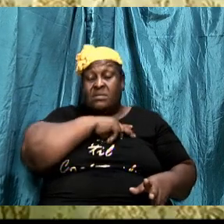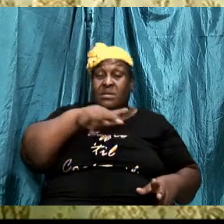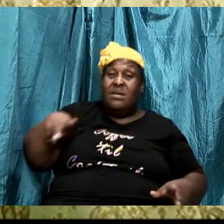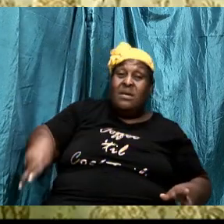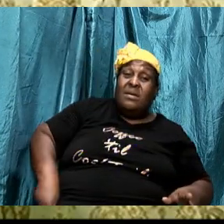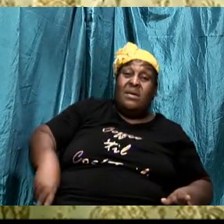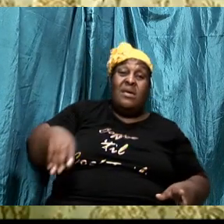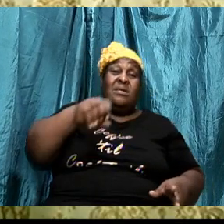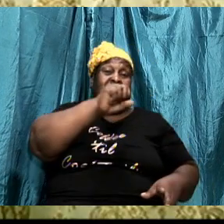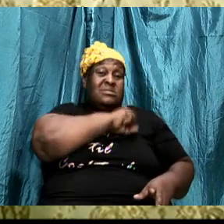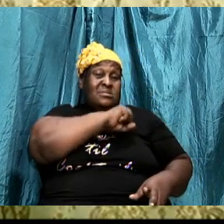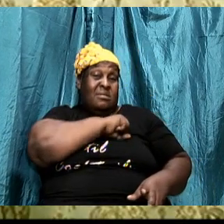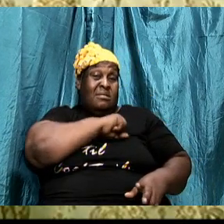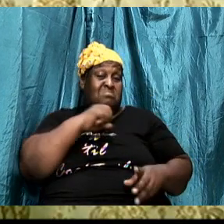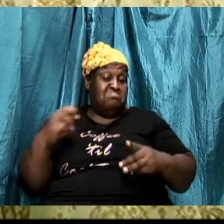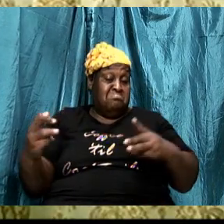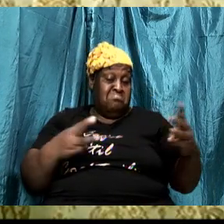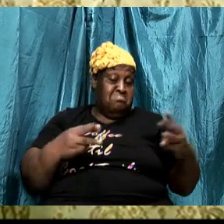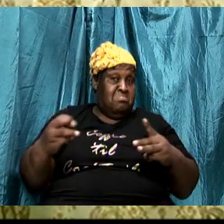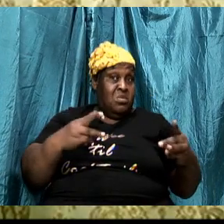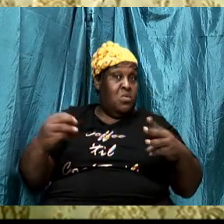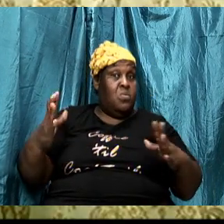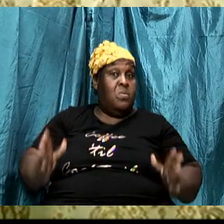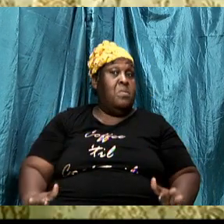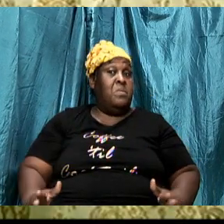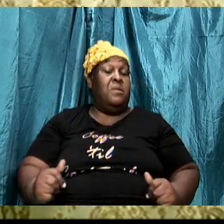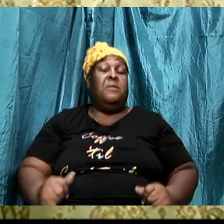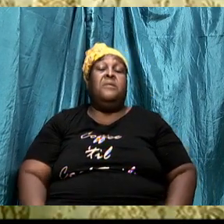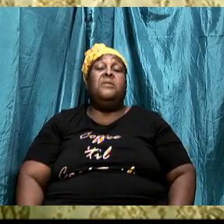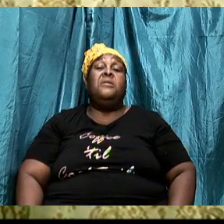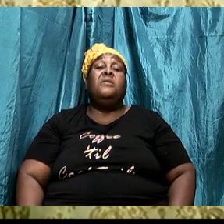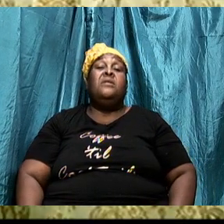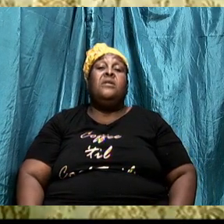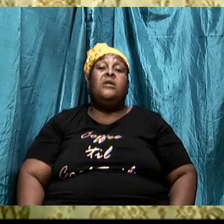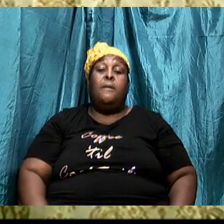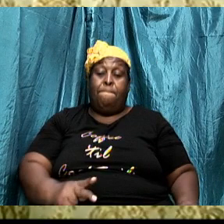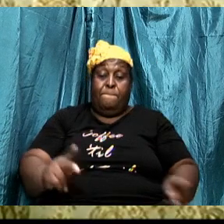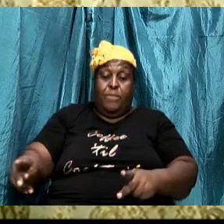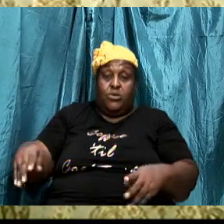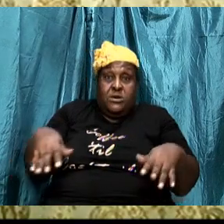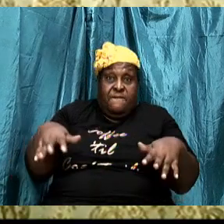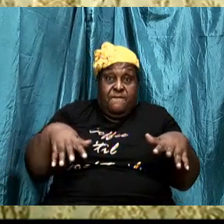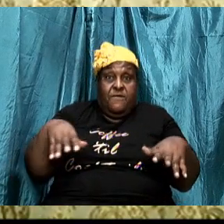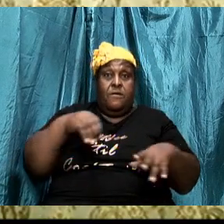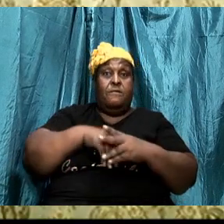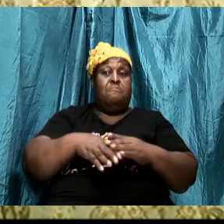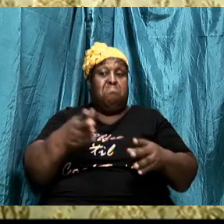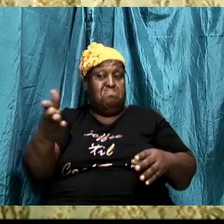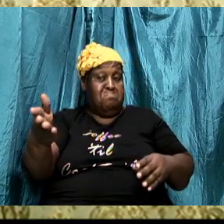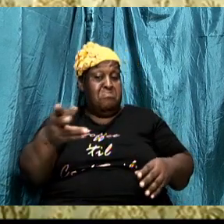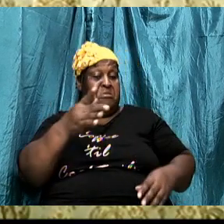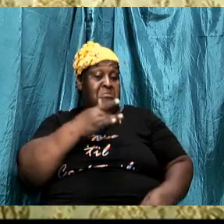were warriors. It drew fear in their hearts.